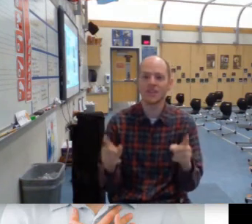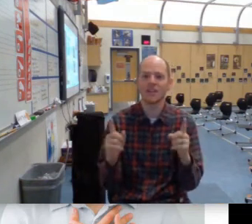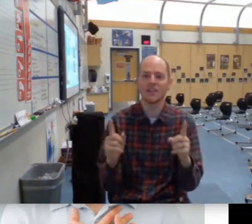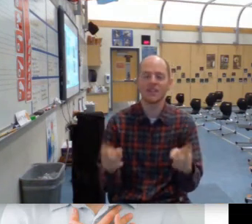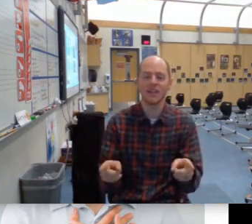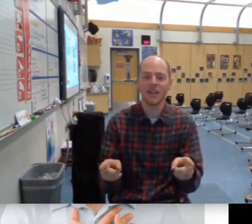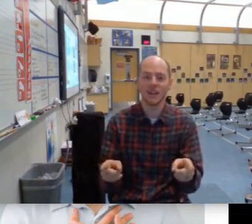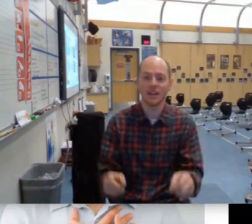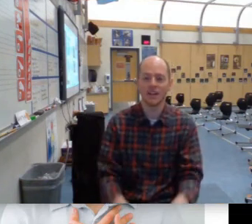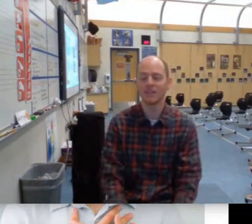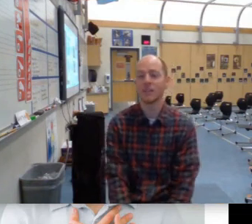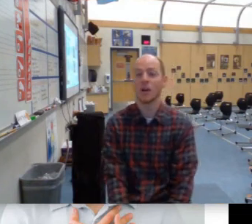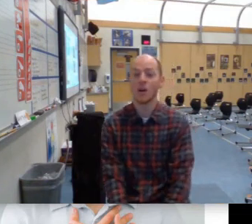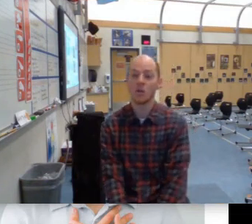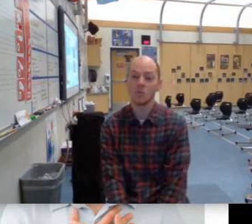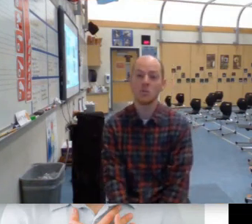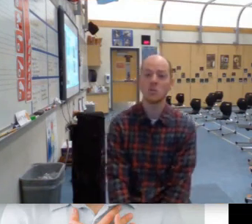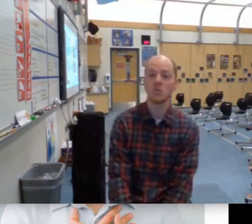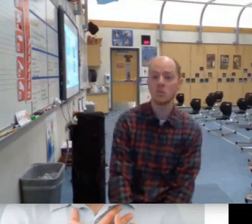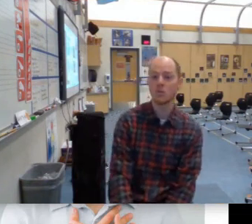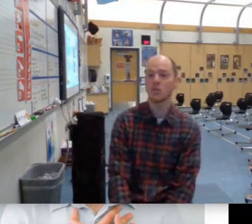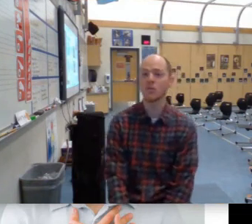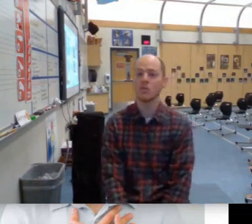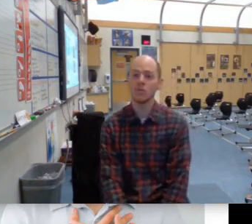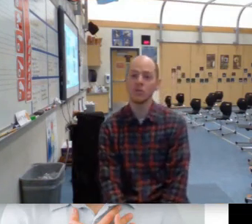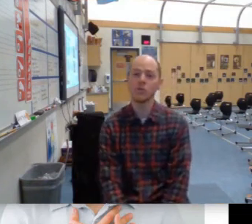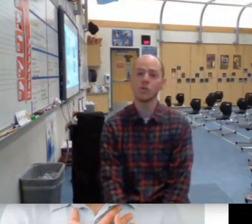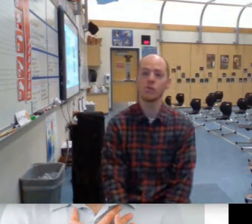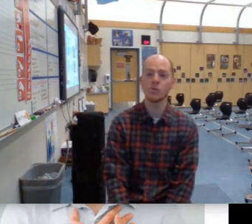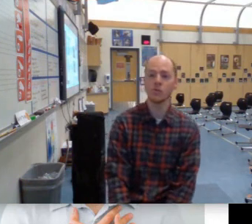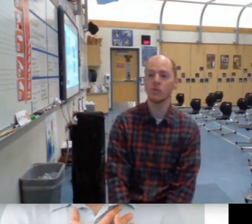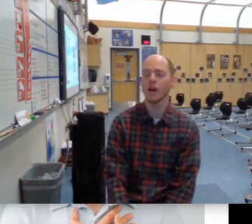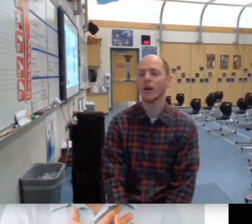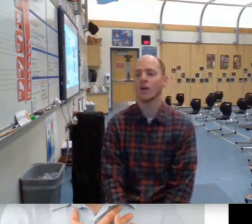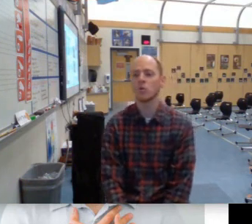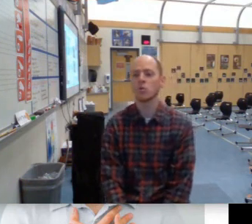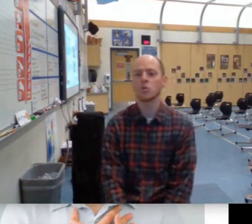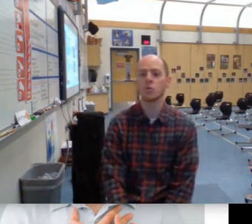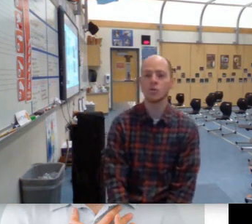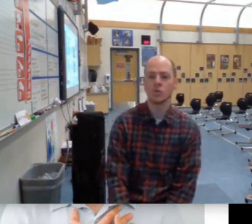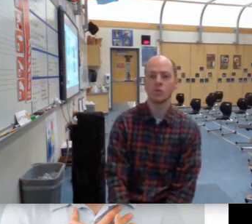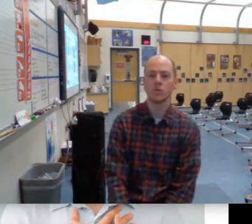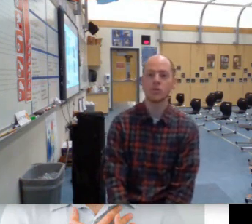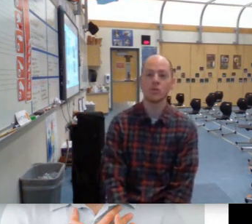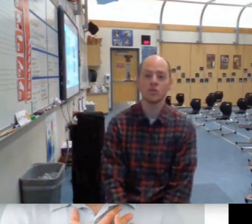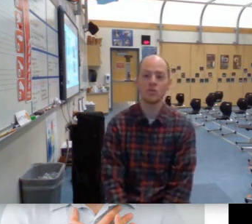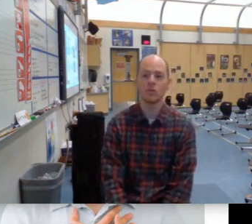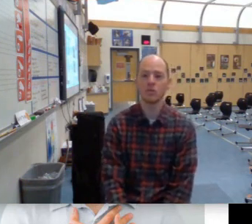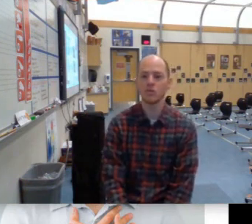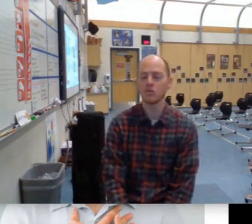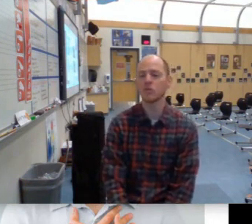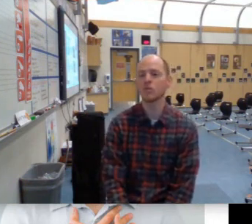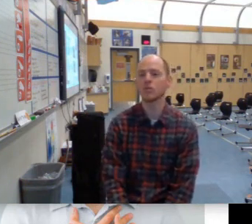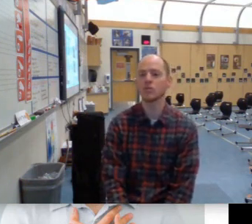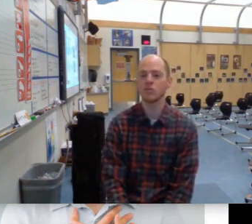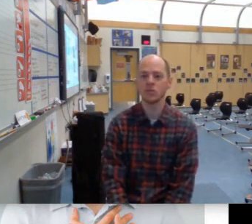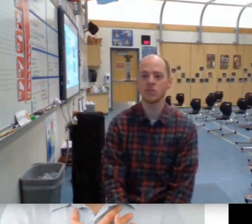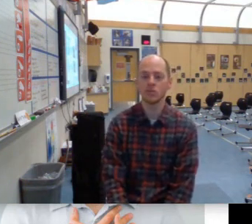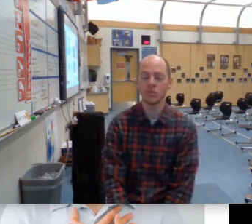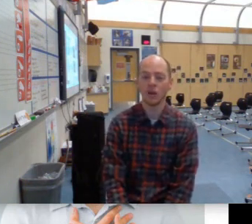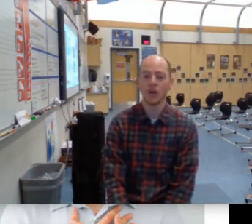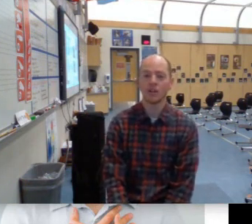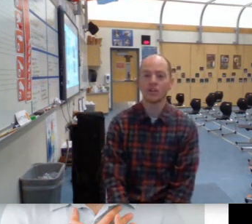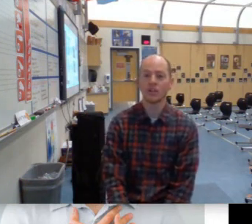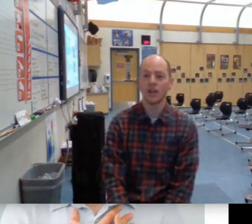to do, oh yeah. Ooh, ooh, ooh, ooh, ooh, ooh, ooh.